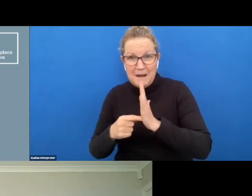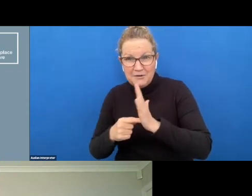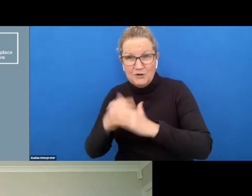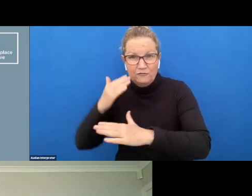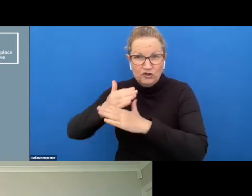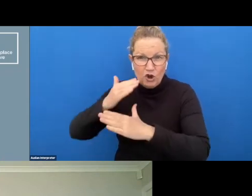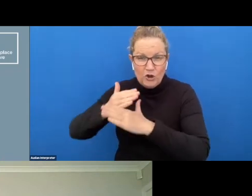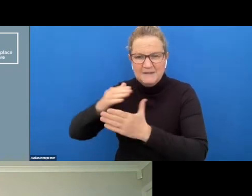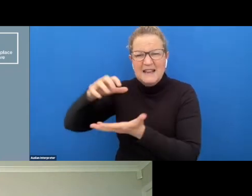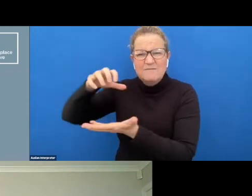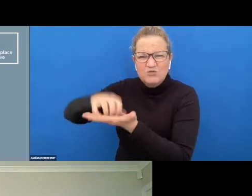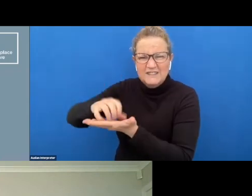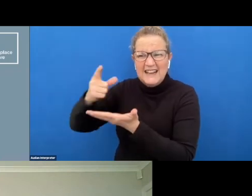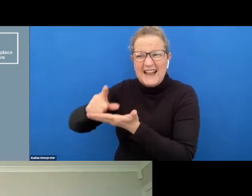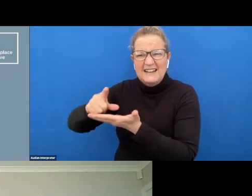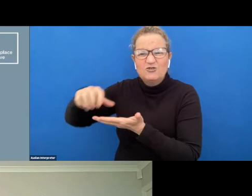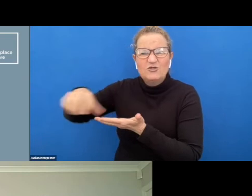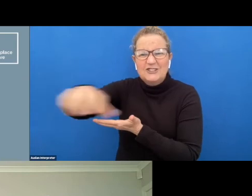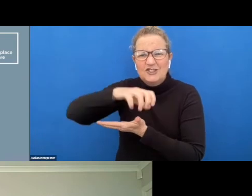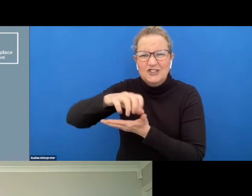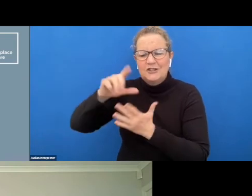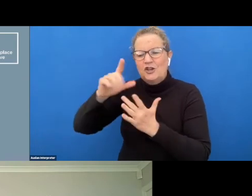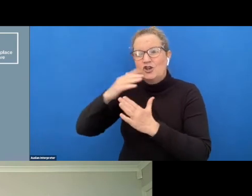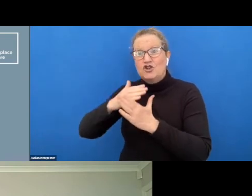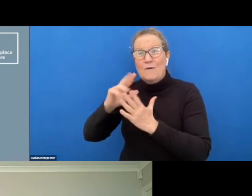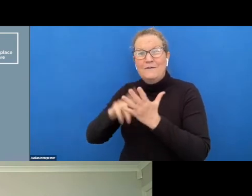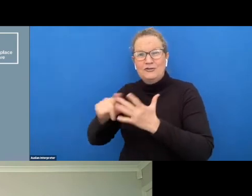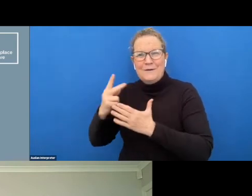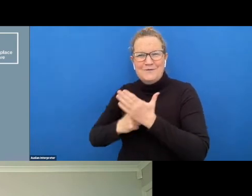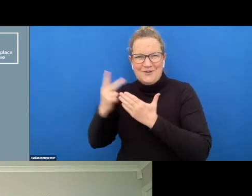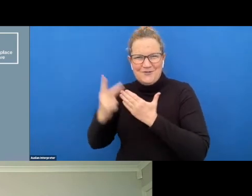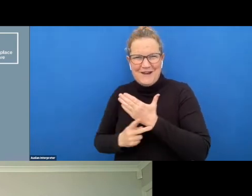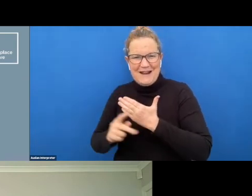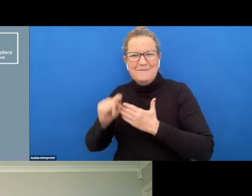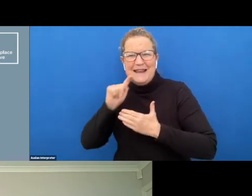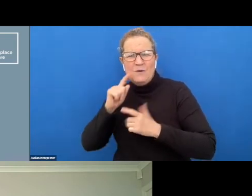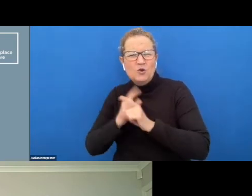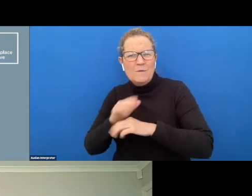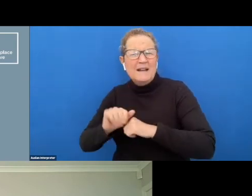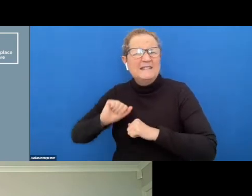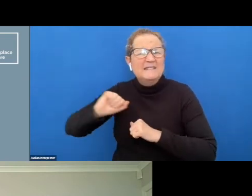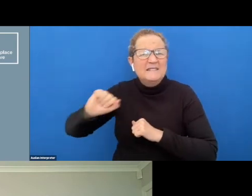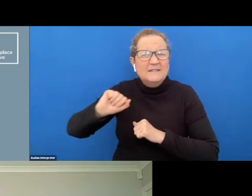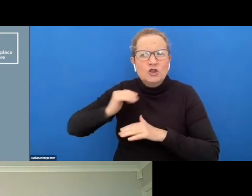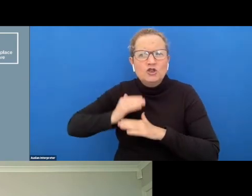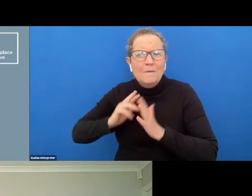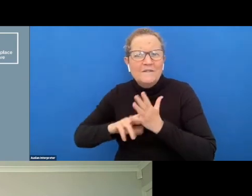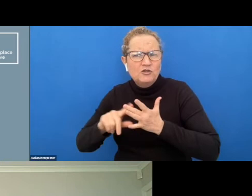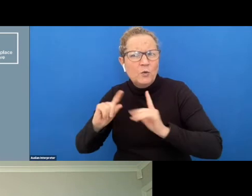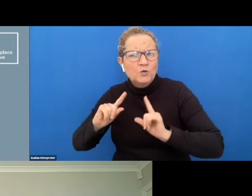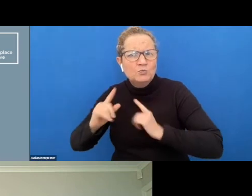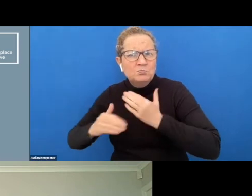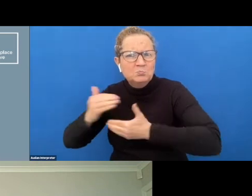on the jobs victoria program and he's going to talk to us about what jobs victoria is up to in terms of a